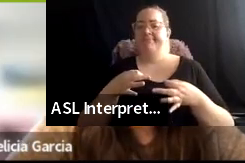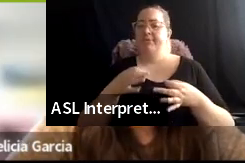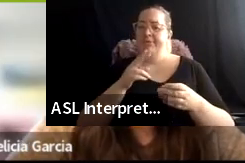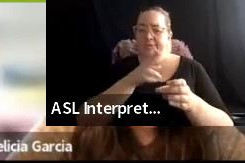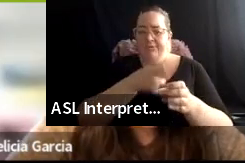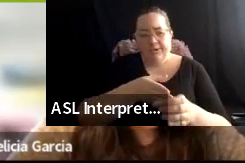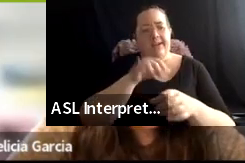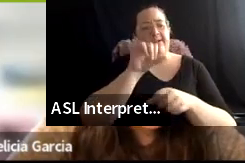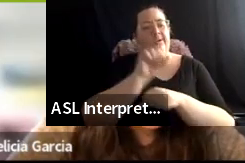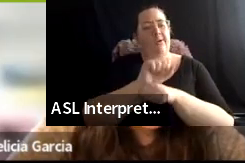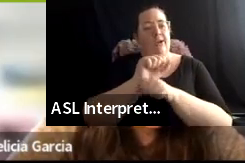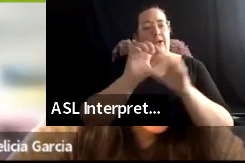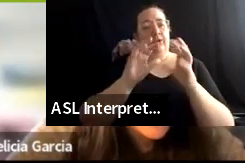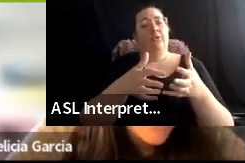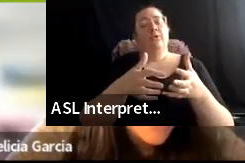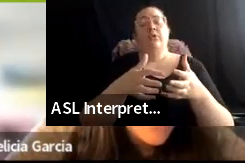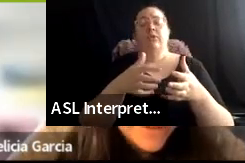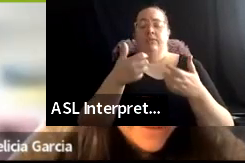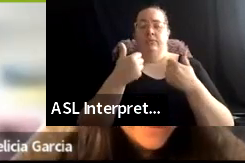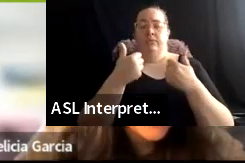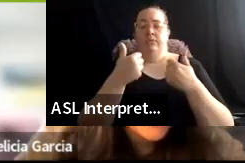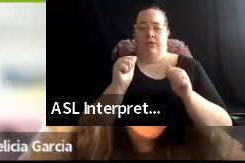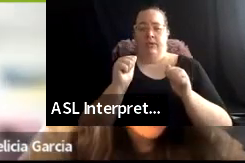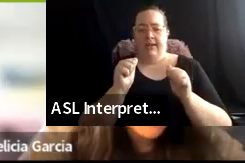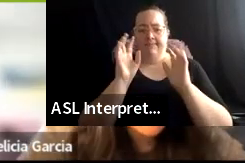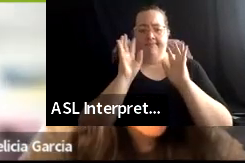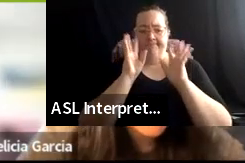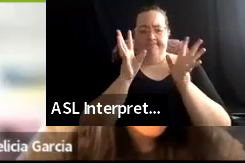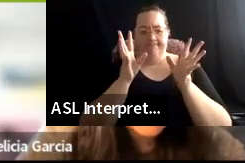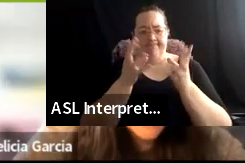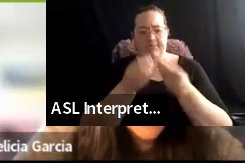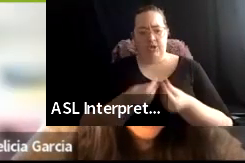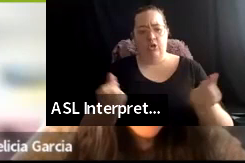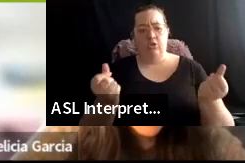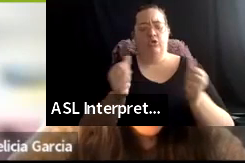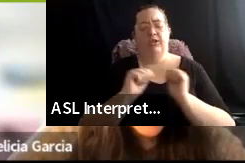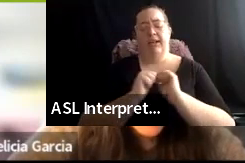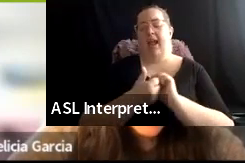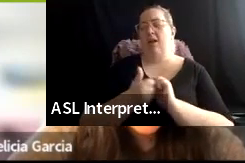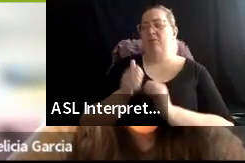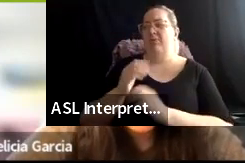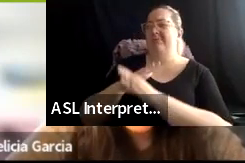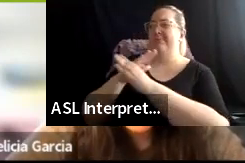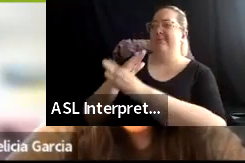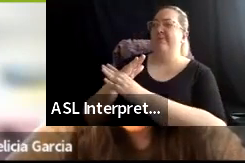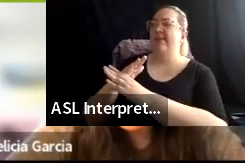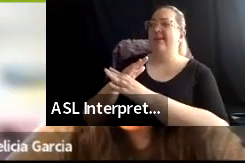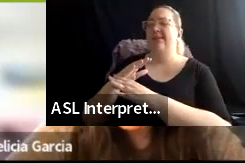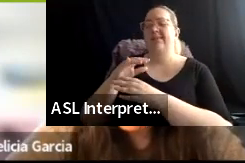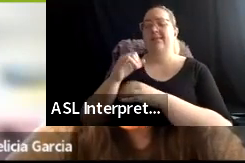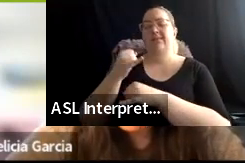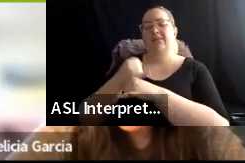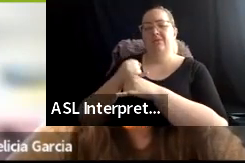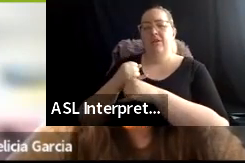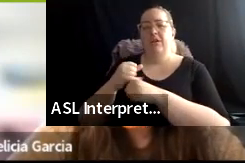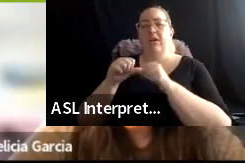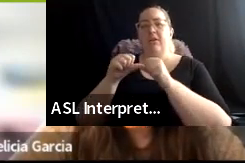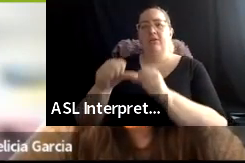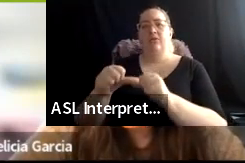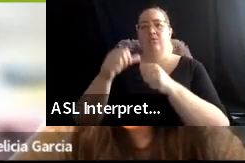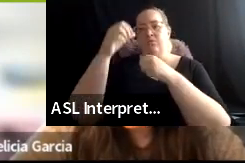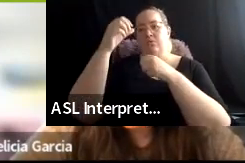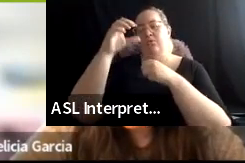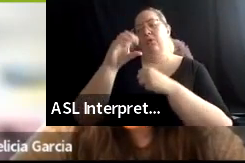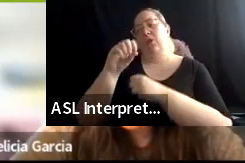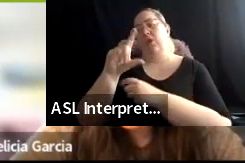uh, try to find a solution. How do we stop institutions from perpetuating colonial patterns? Um, and so I